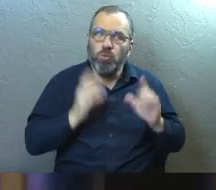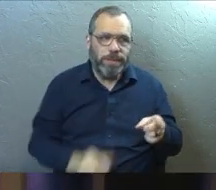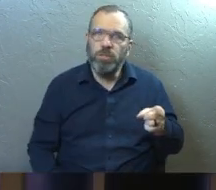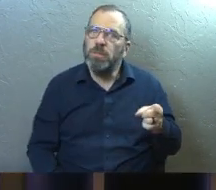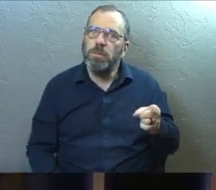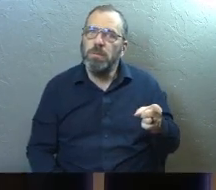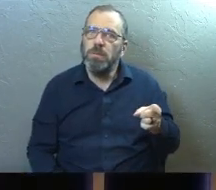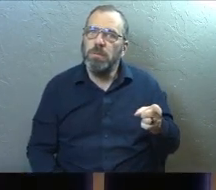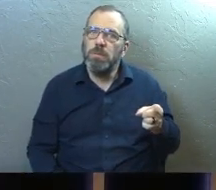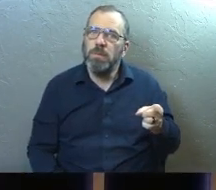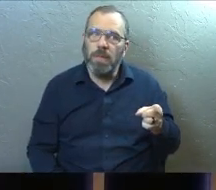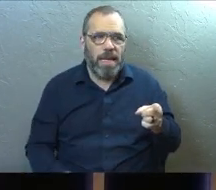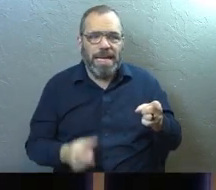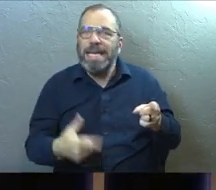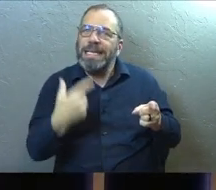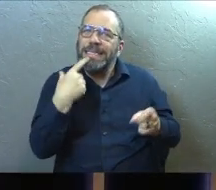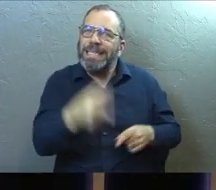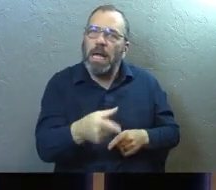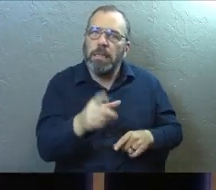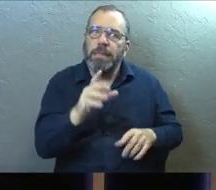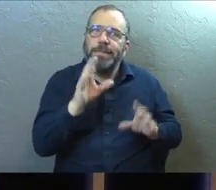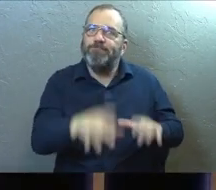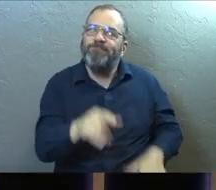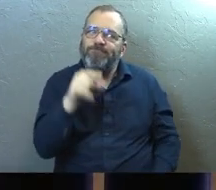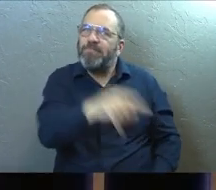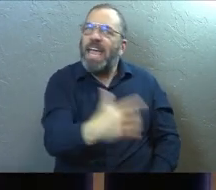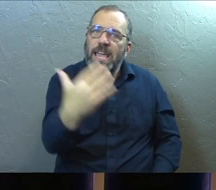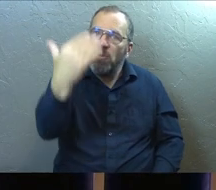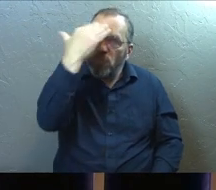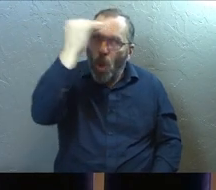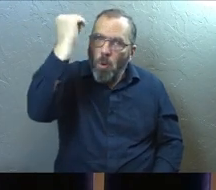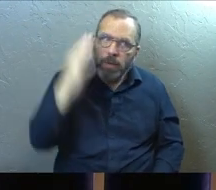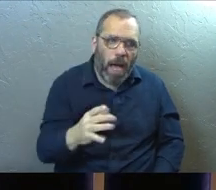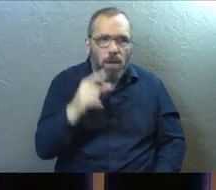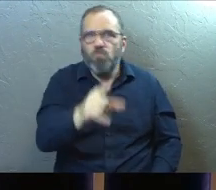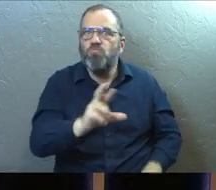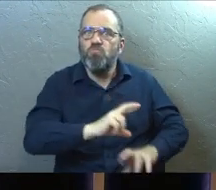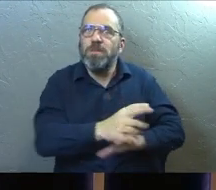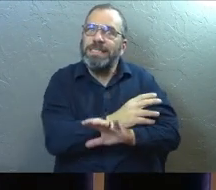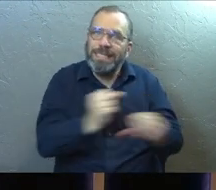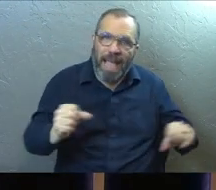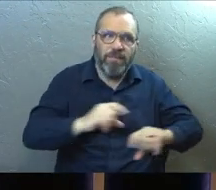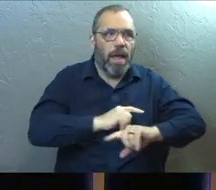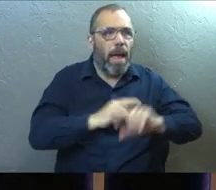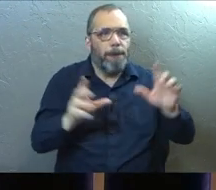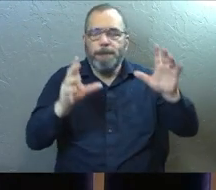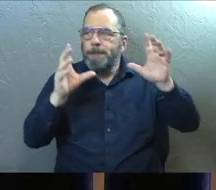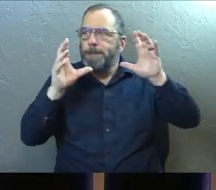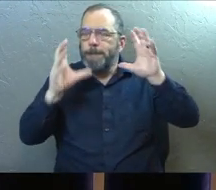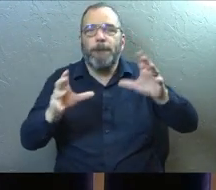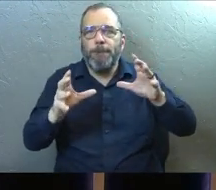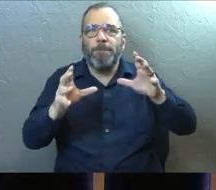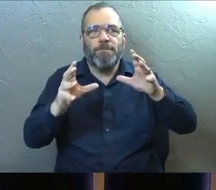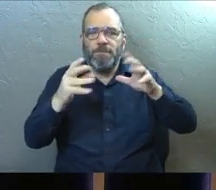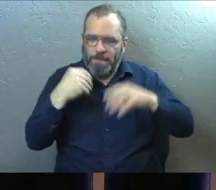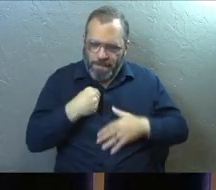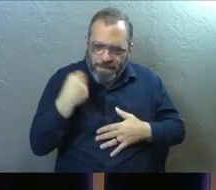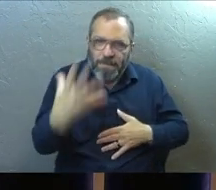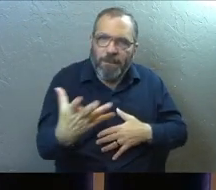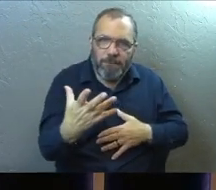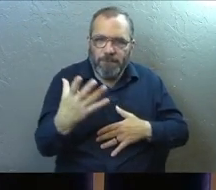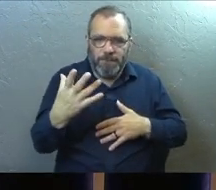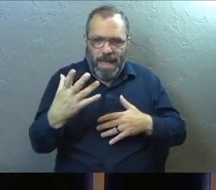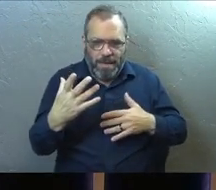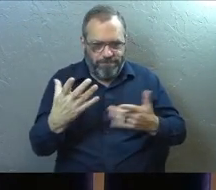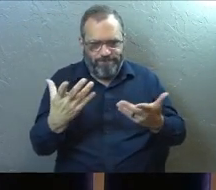here. He's talking to people who know God and are saved. And what he just gave you as far